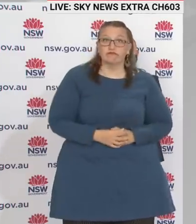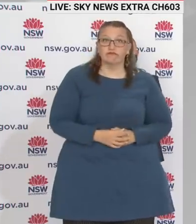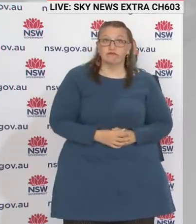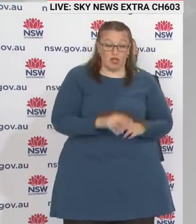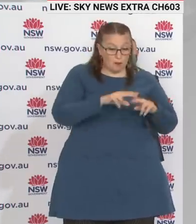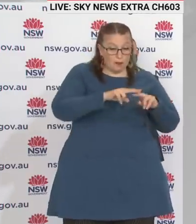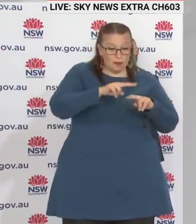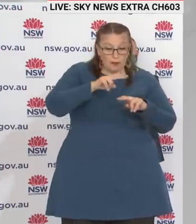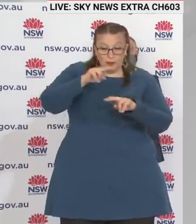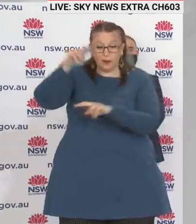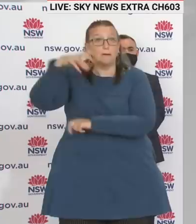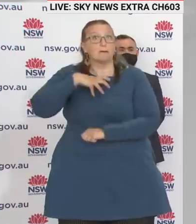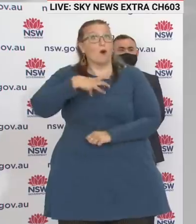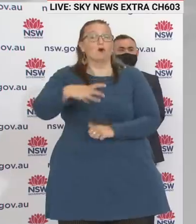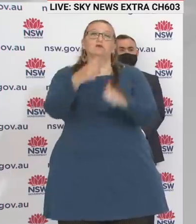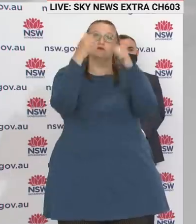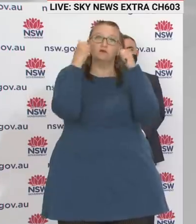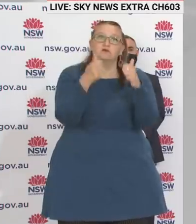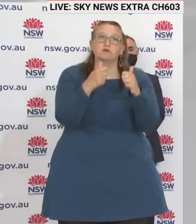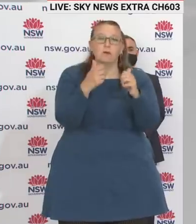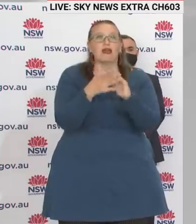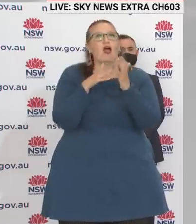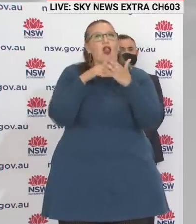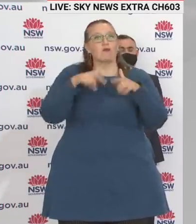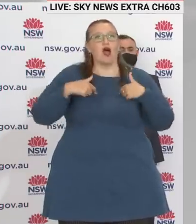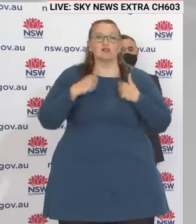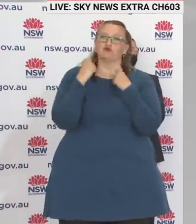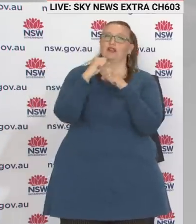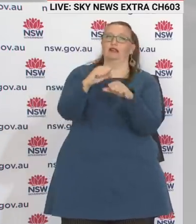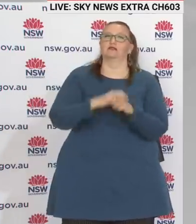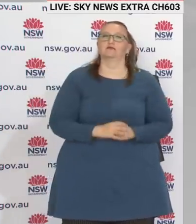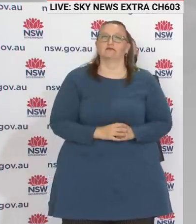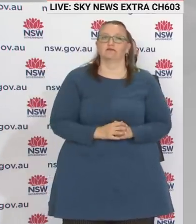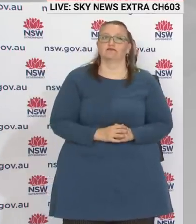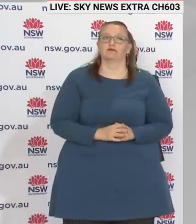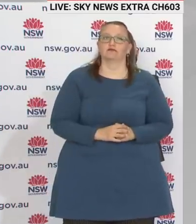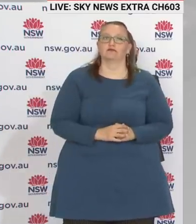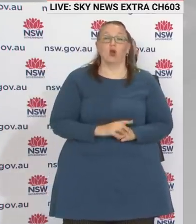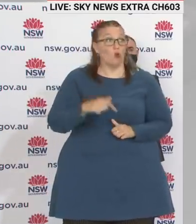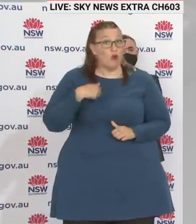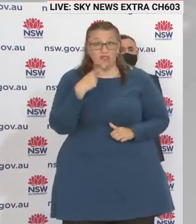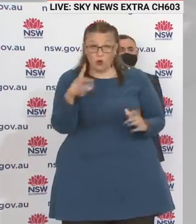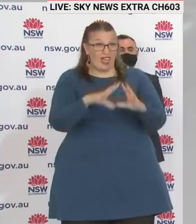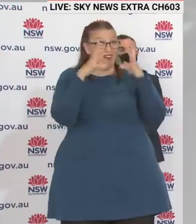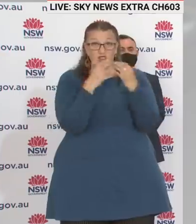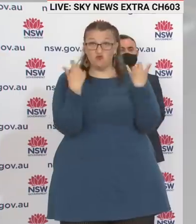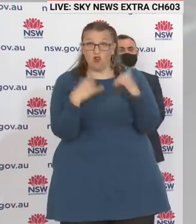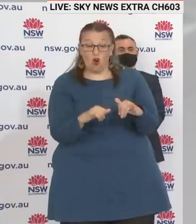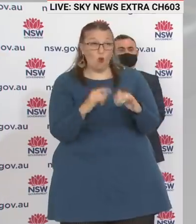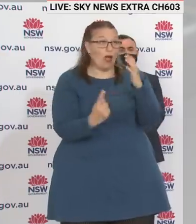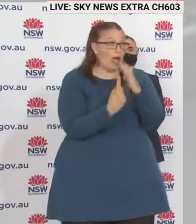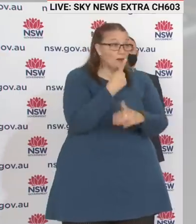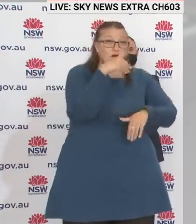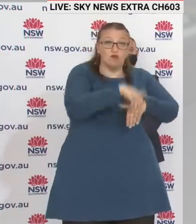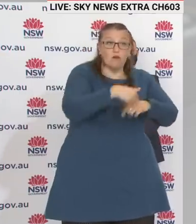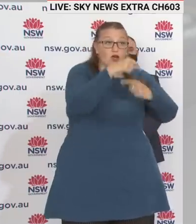weapon in dealing with this outbreak is for everybody to do the right thing. And we don't give you every example of when people are doing the wrong thing. But in